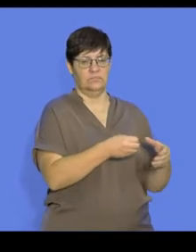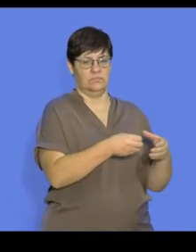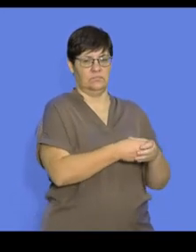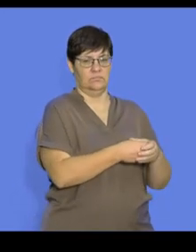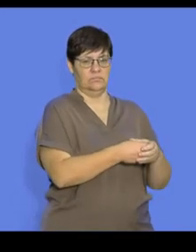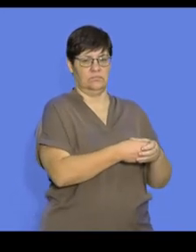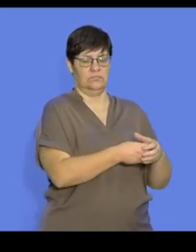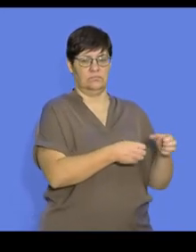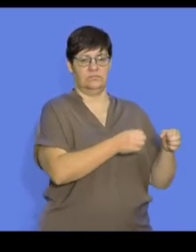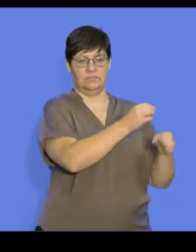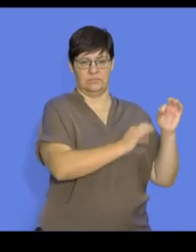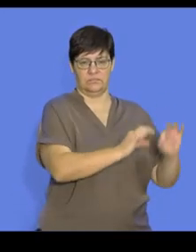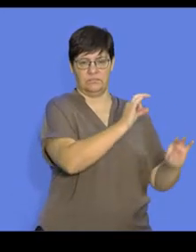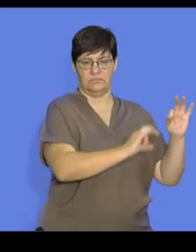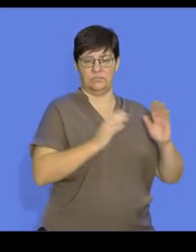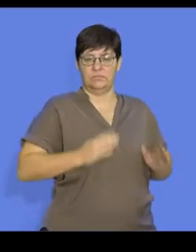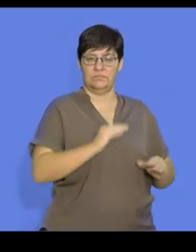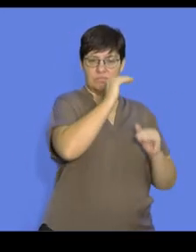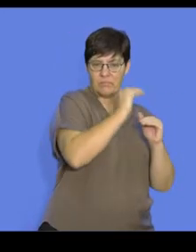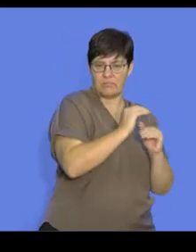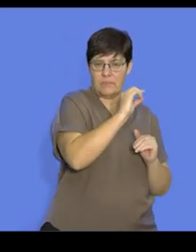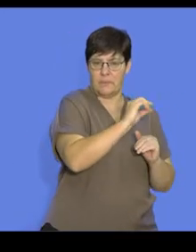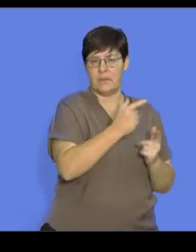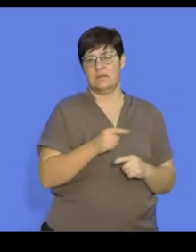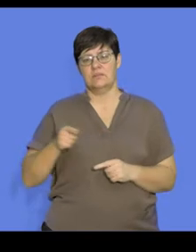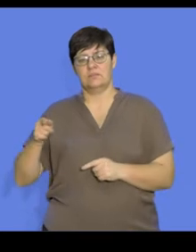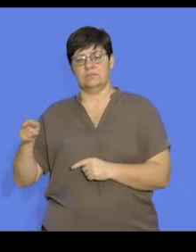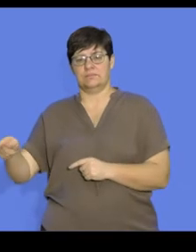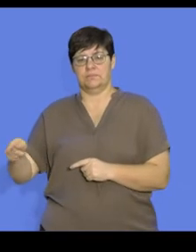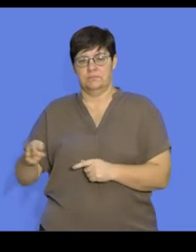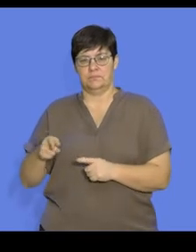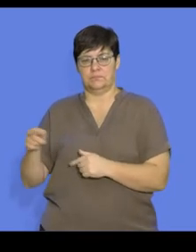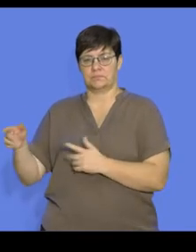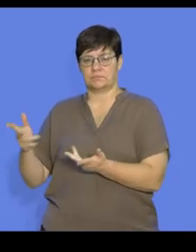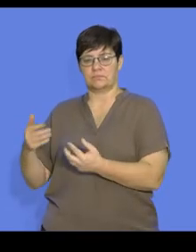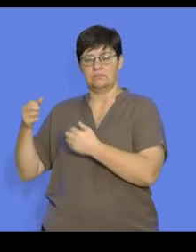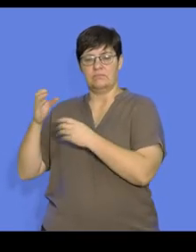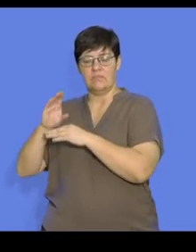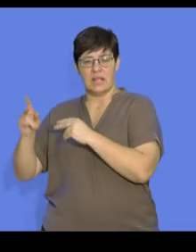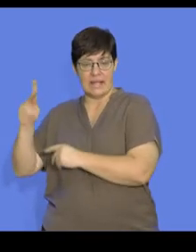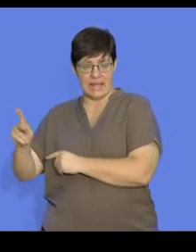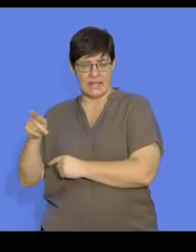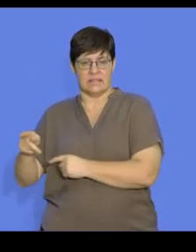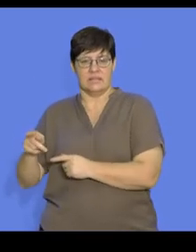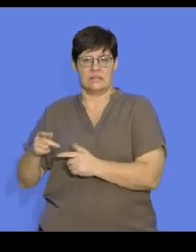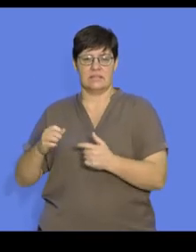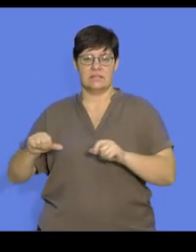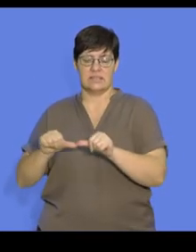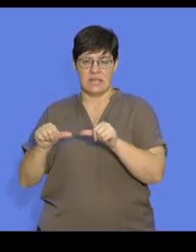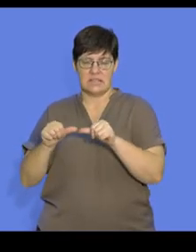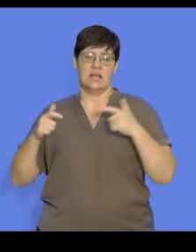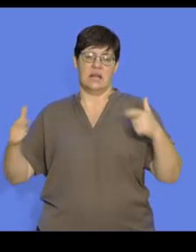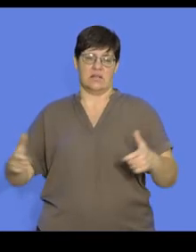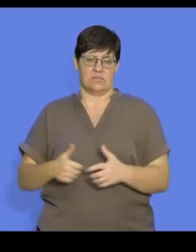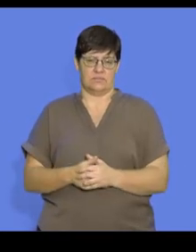smaller offsprings. Their body size is much smaller. If we compare that to your K strategies, they have larger body